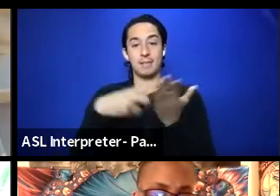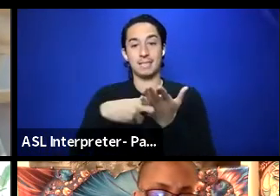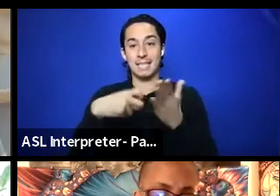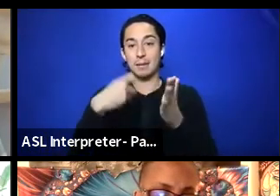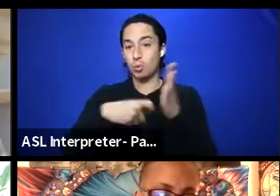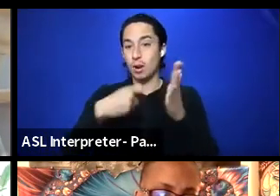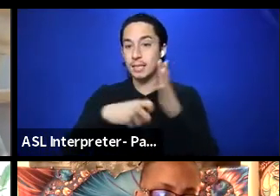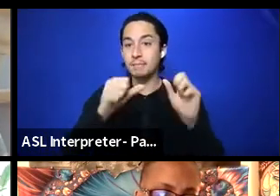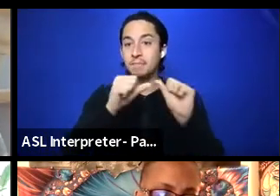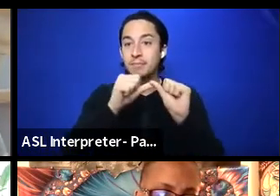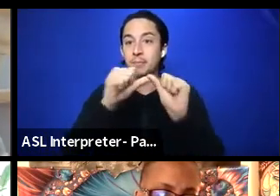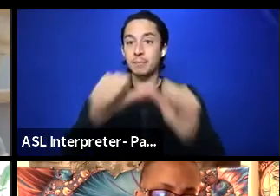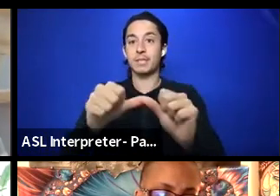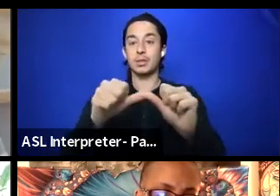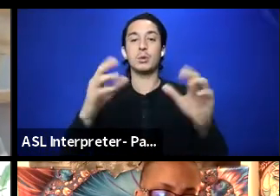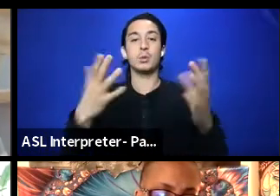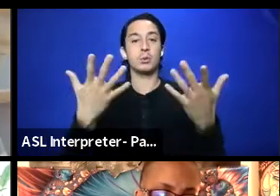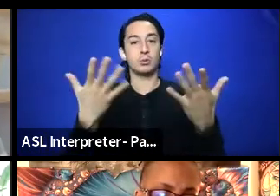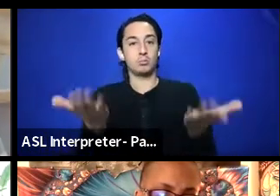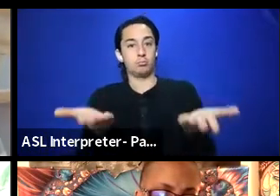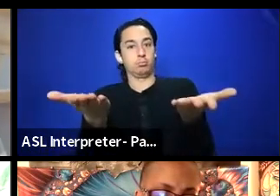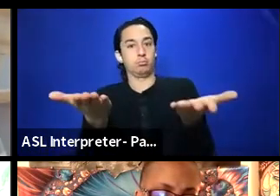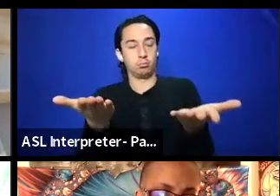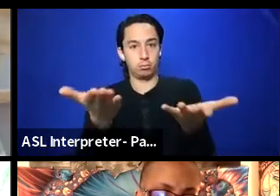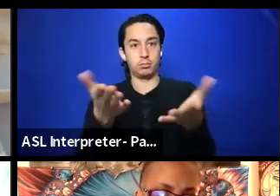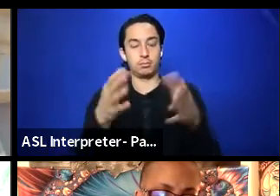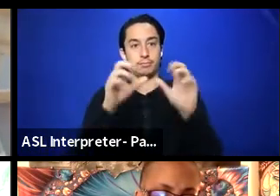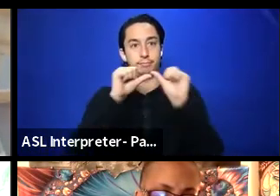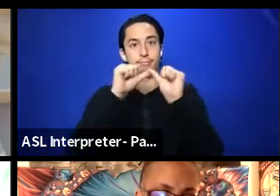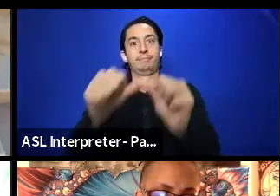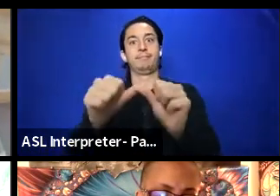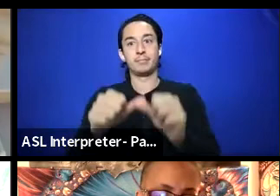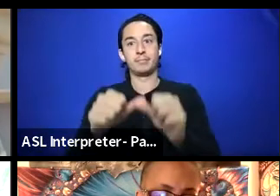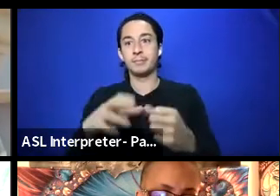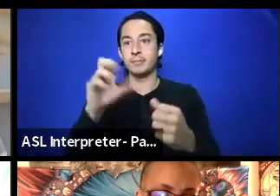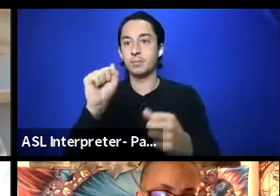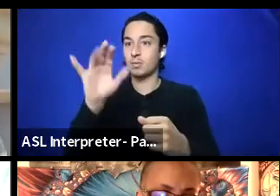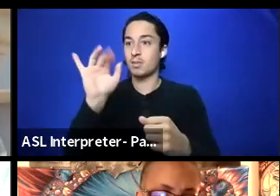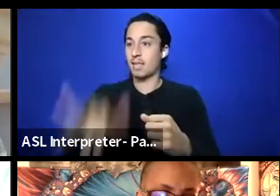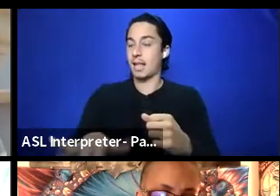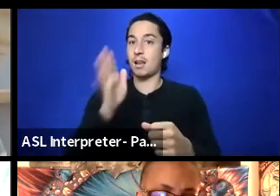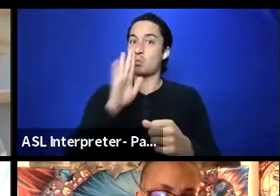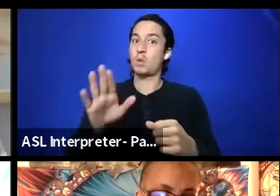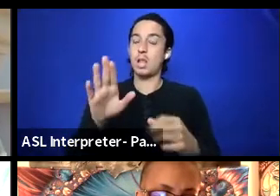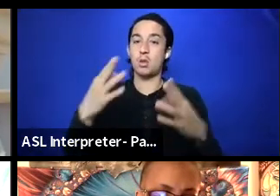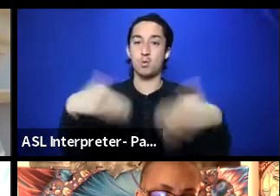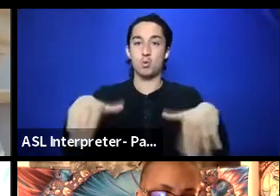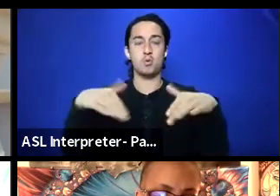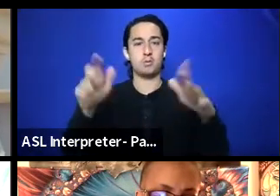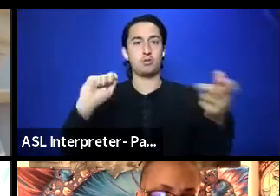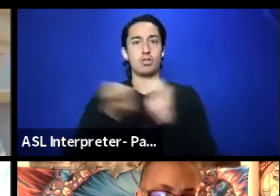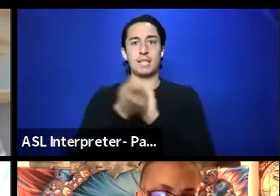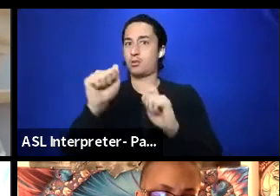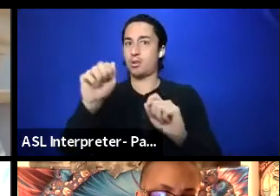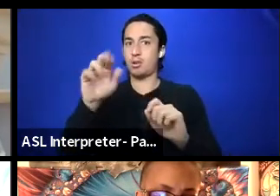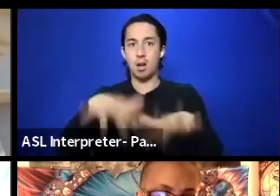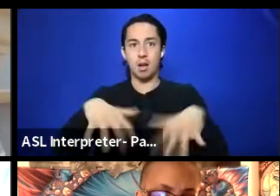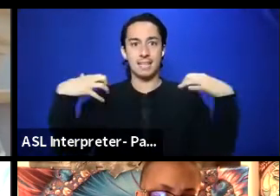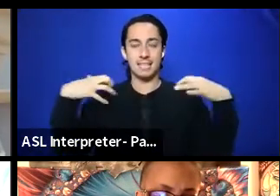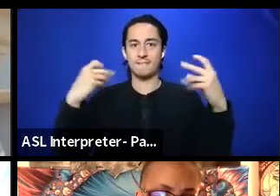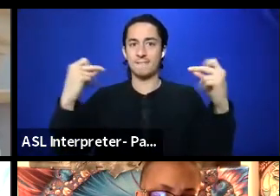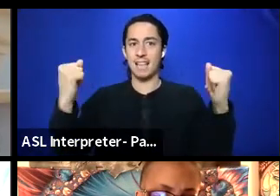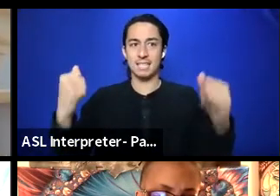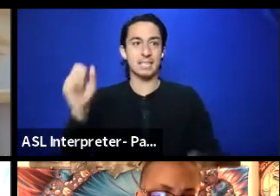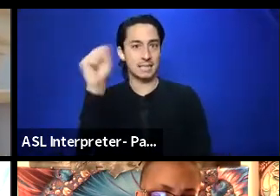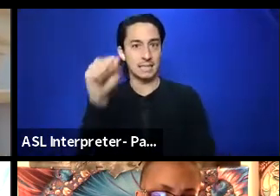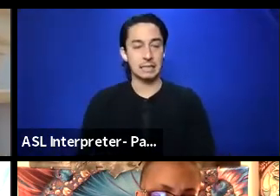continue to exist. So, and that radically transforms your audience big time. Mm-hmm.